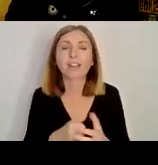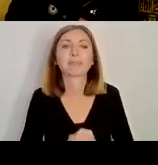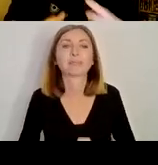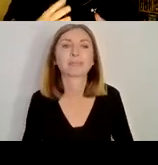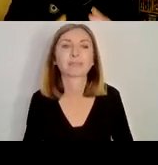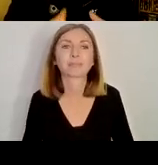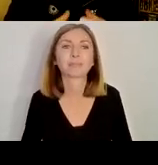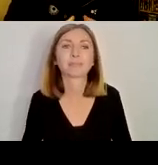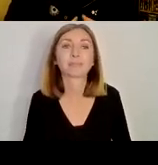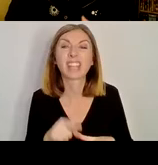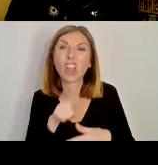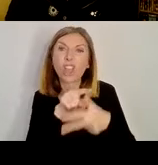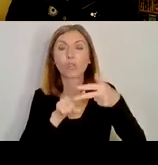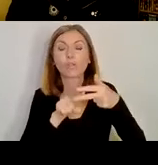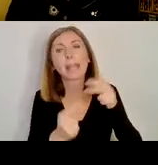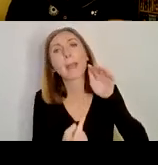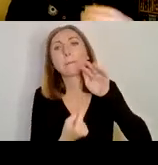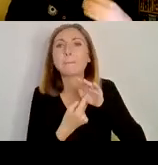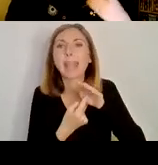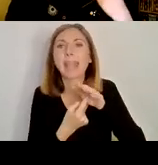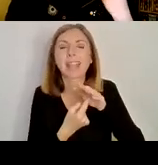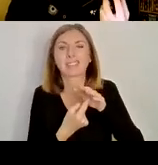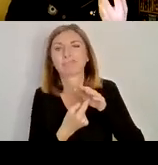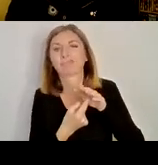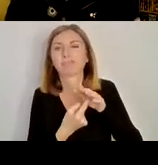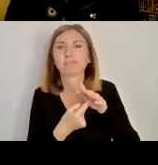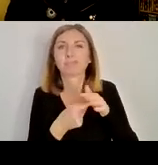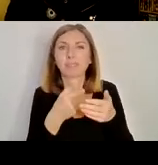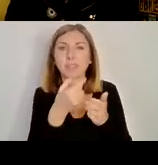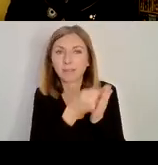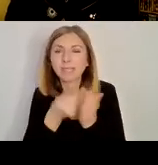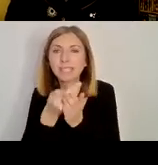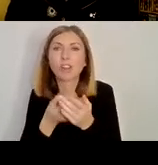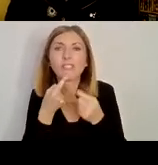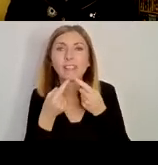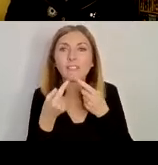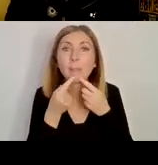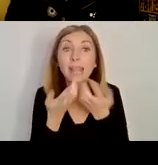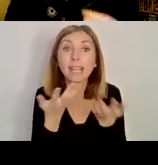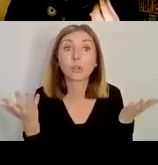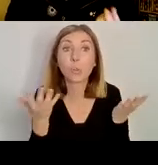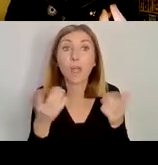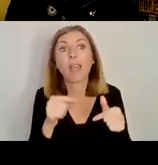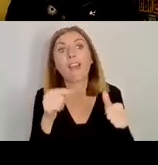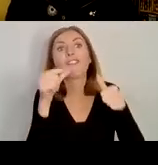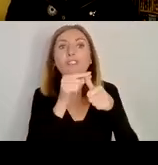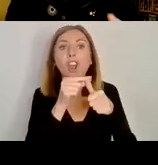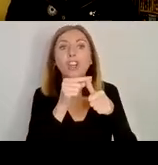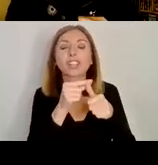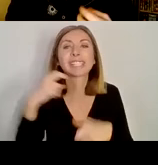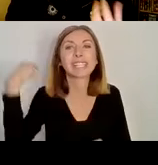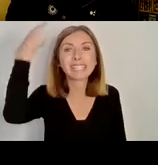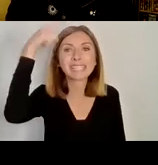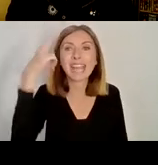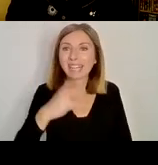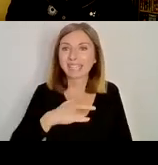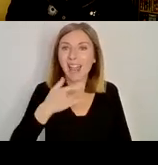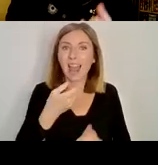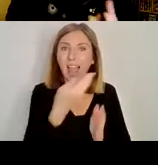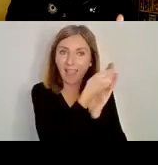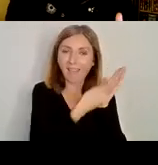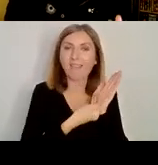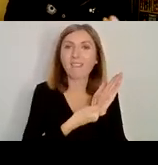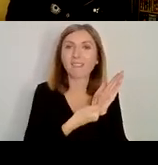So there's three main types of sources. There's lives of saints. So saints' lives, it's a sort of a form of